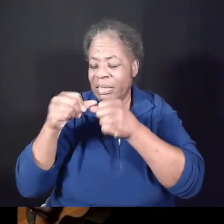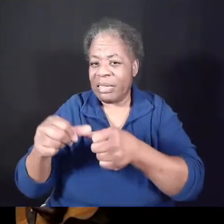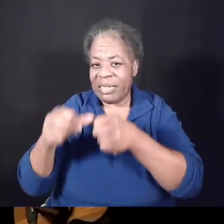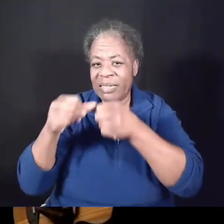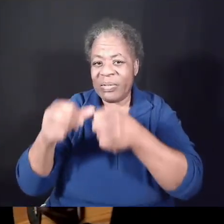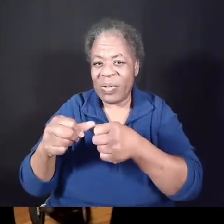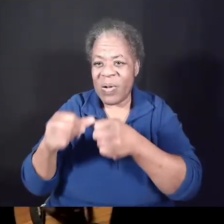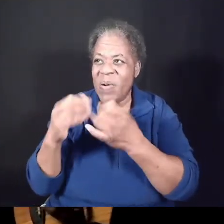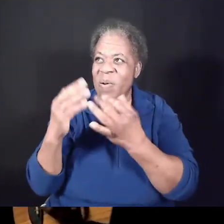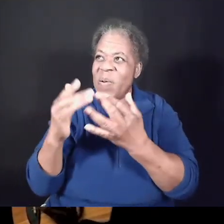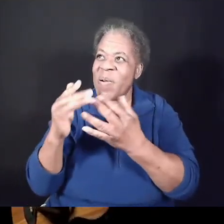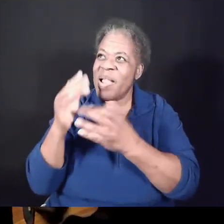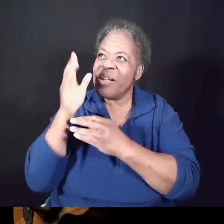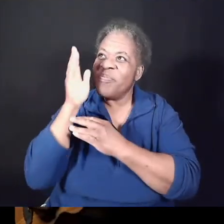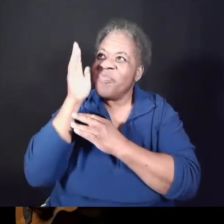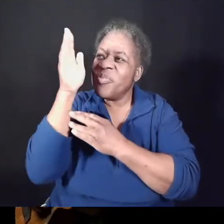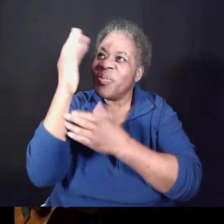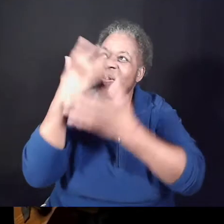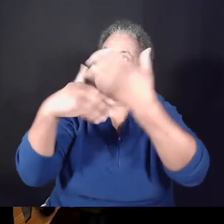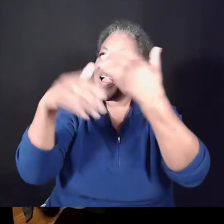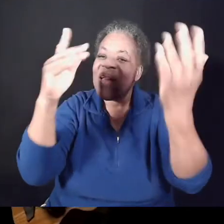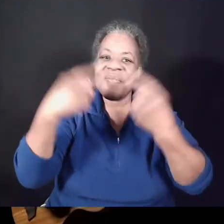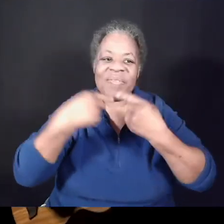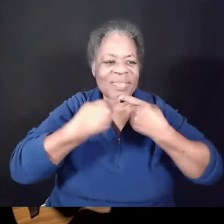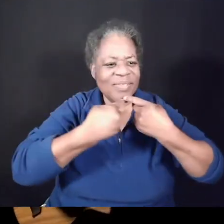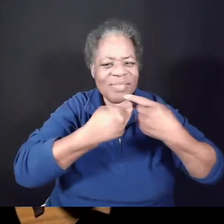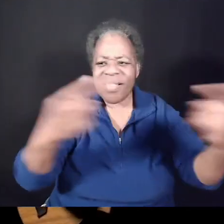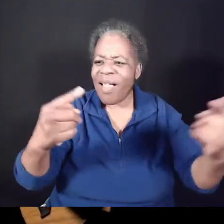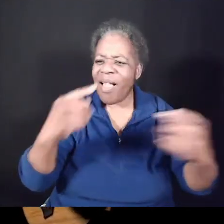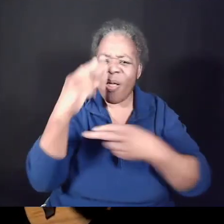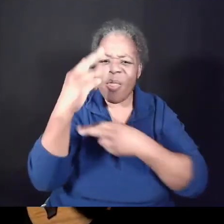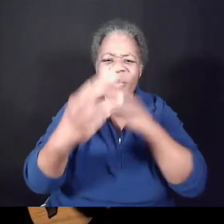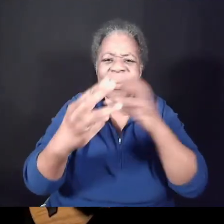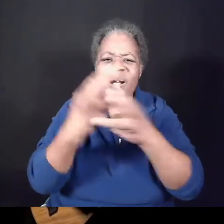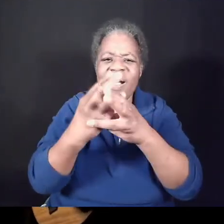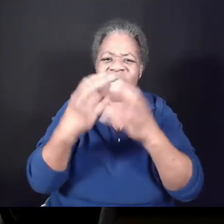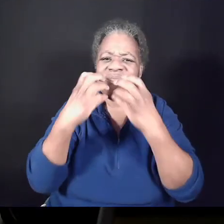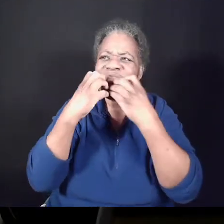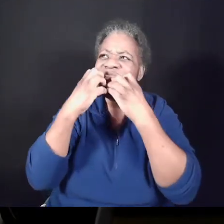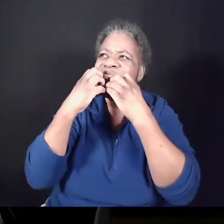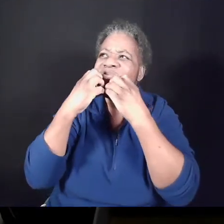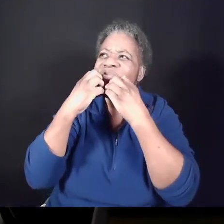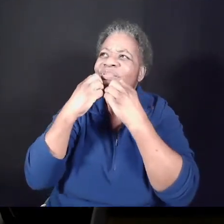Forgiveness was bought precious of Forgiveness the treasure you find.